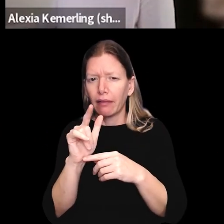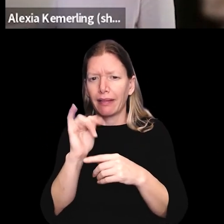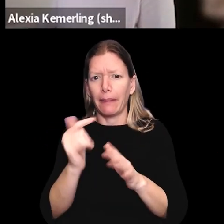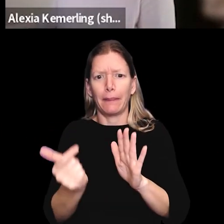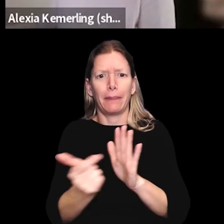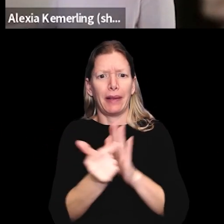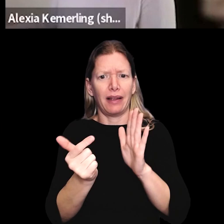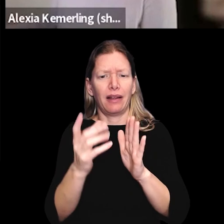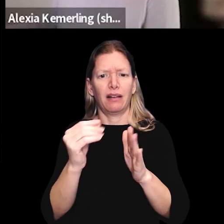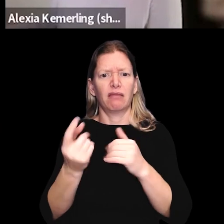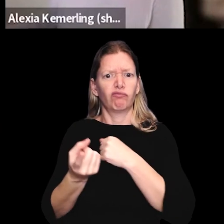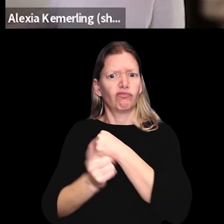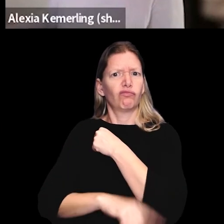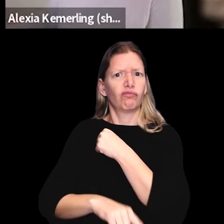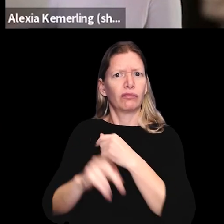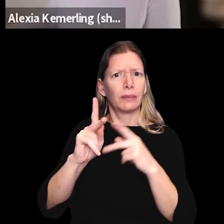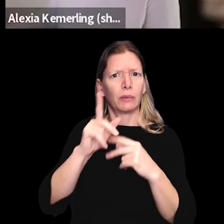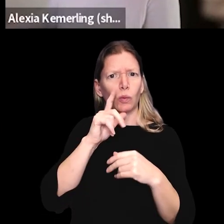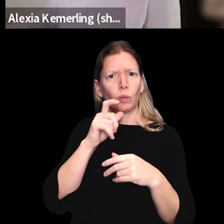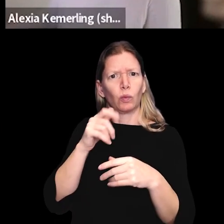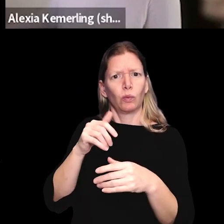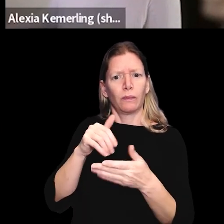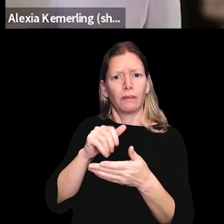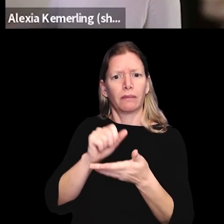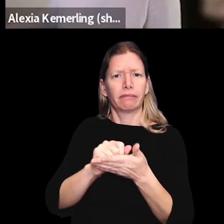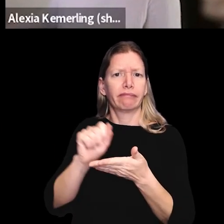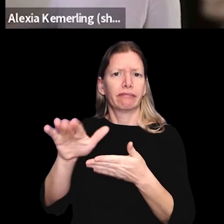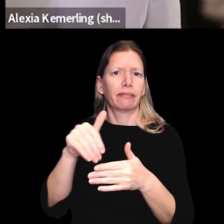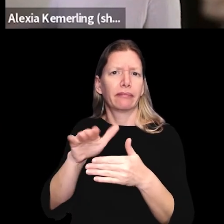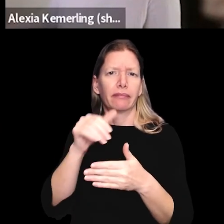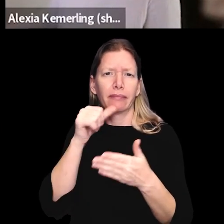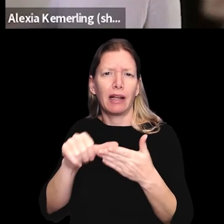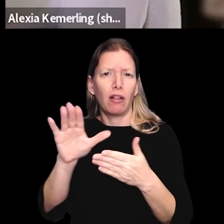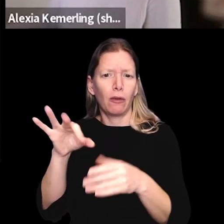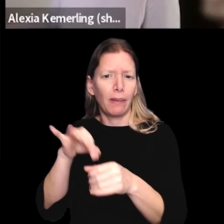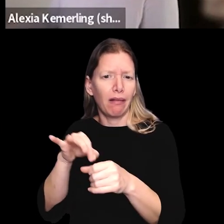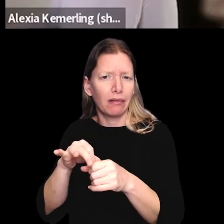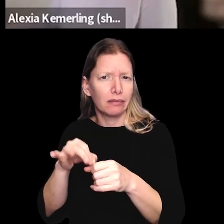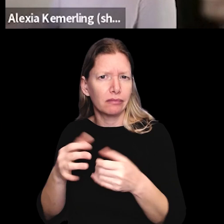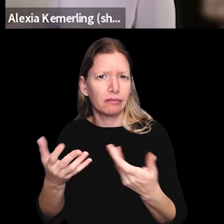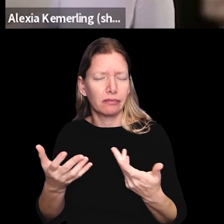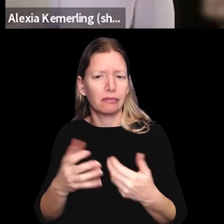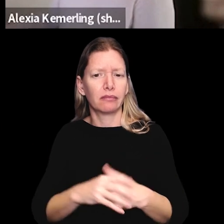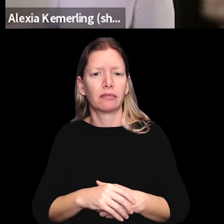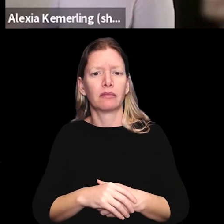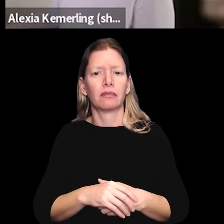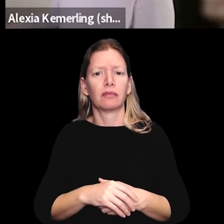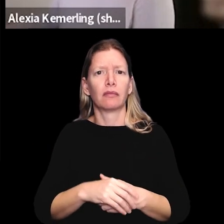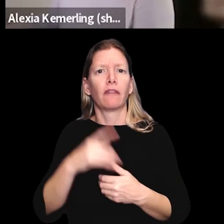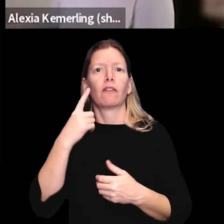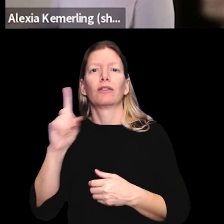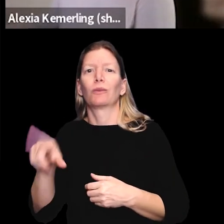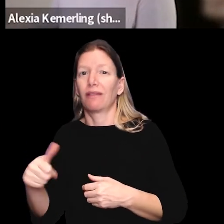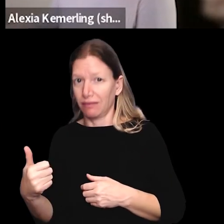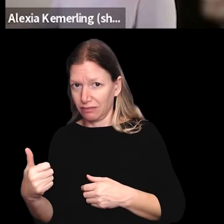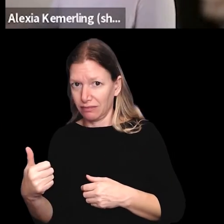their bill that banned and criminalized submitting mail